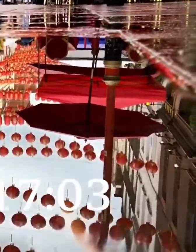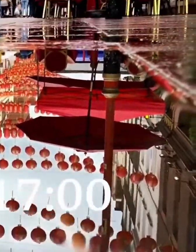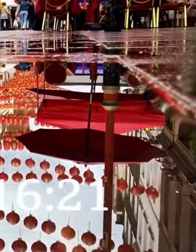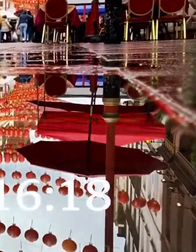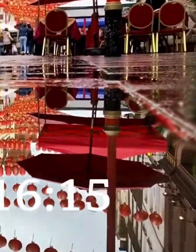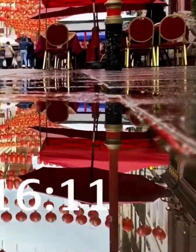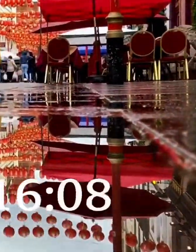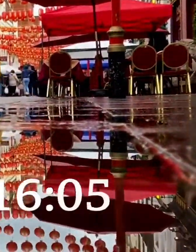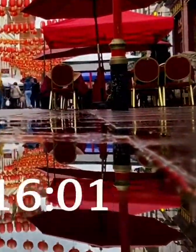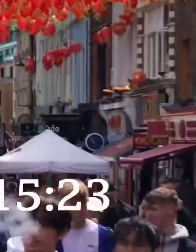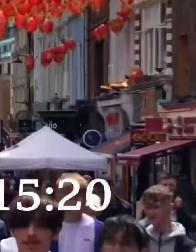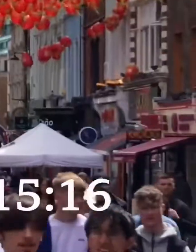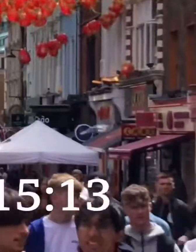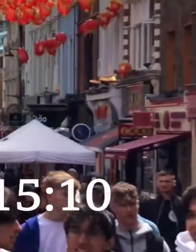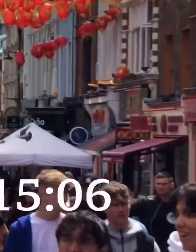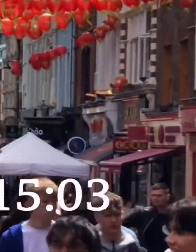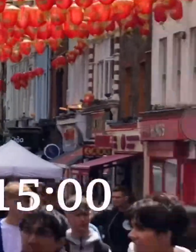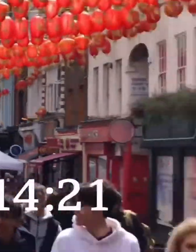We'll be right back.